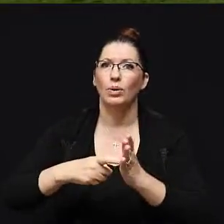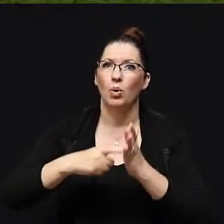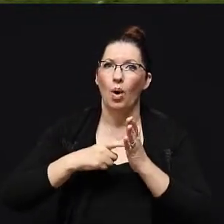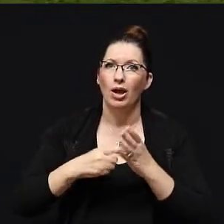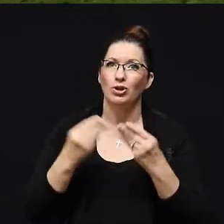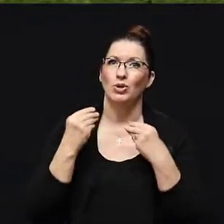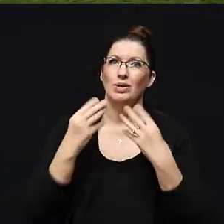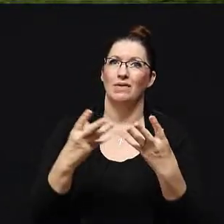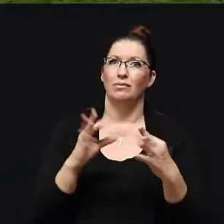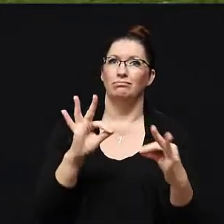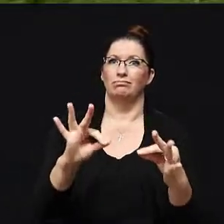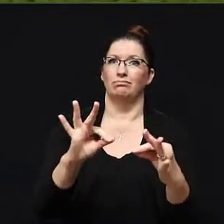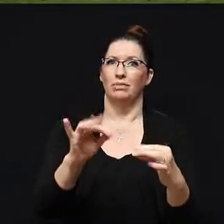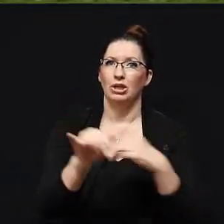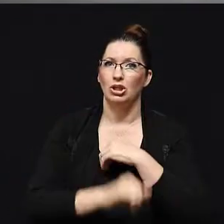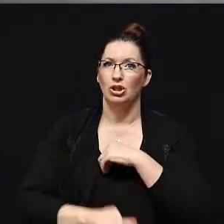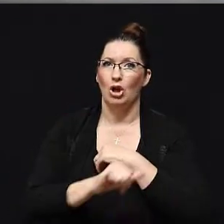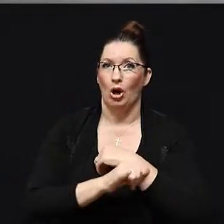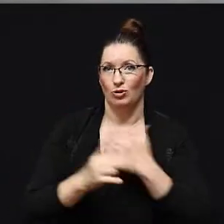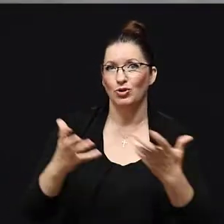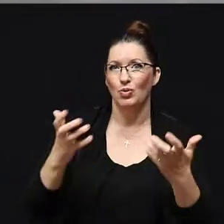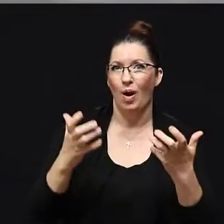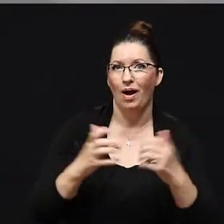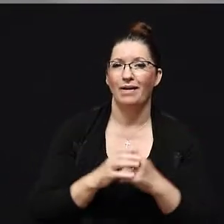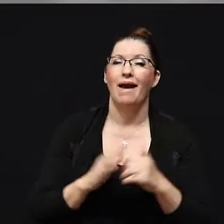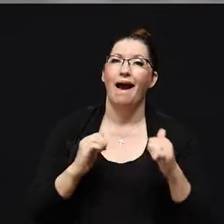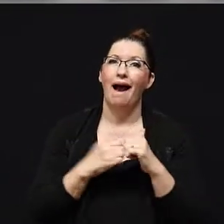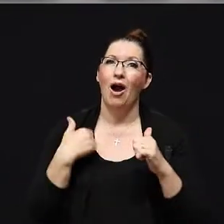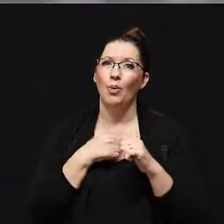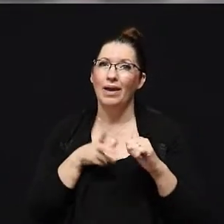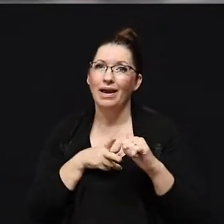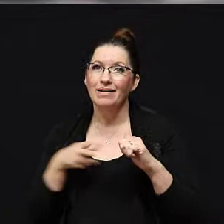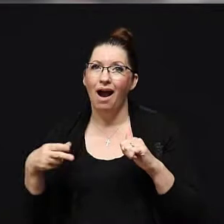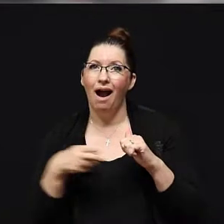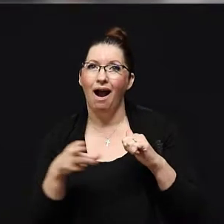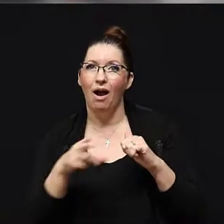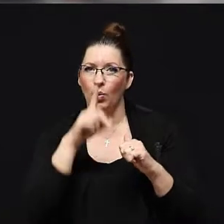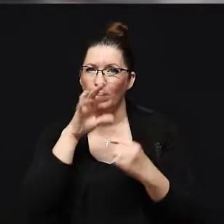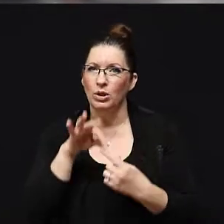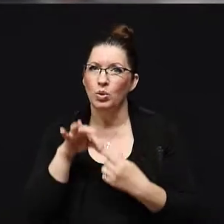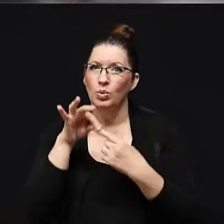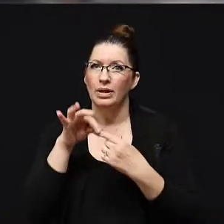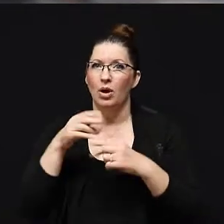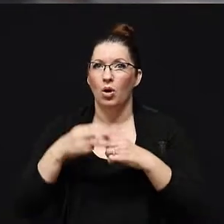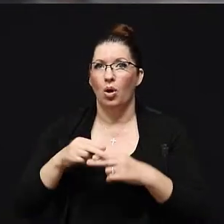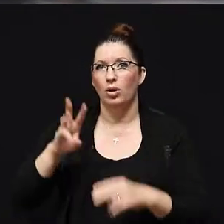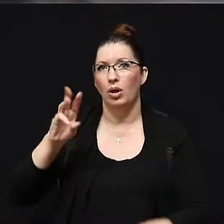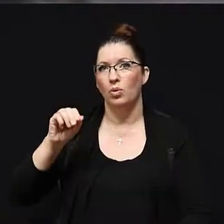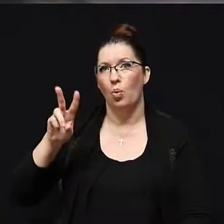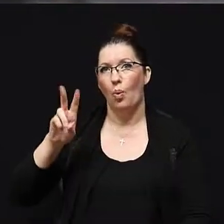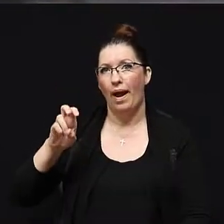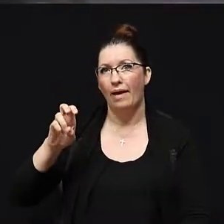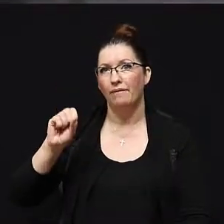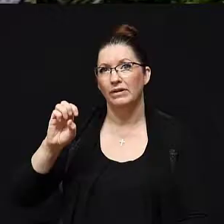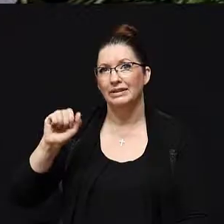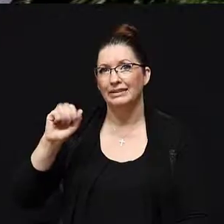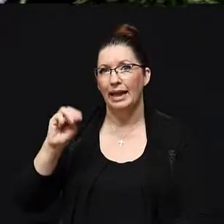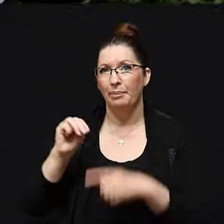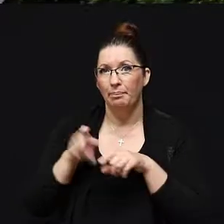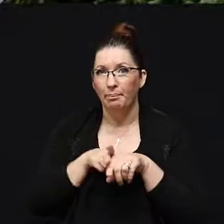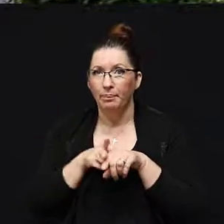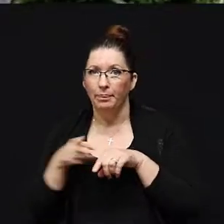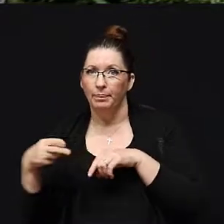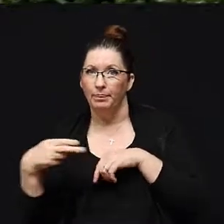the yard that you want to have. The way we cut our seams is kind of unique. We do what's called a wave seam, and the seam is actually cut like